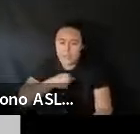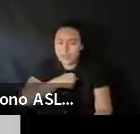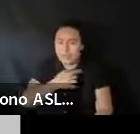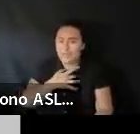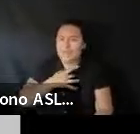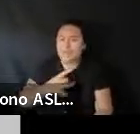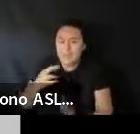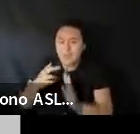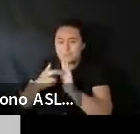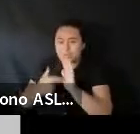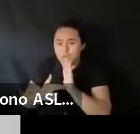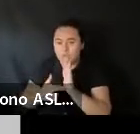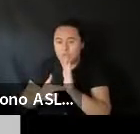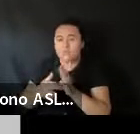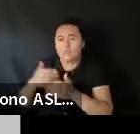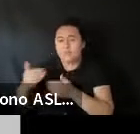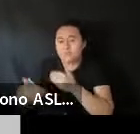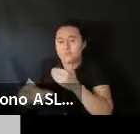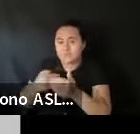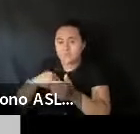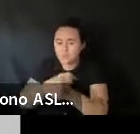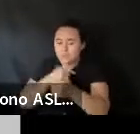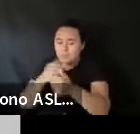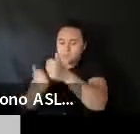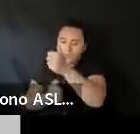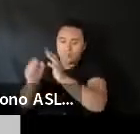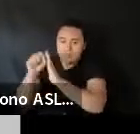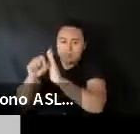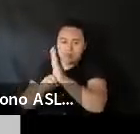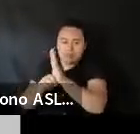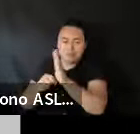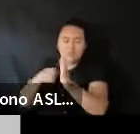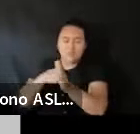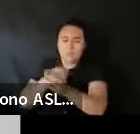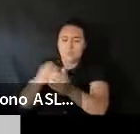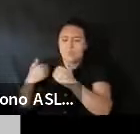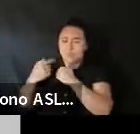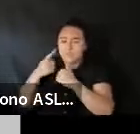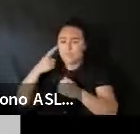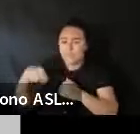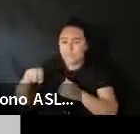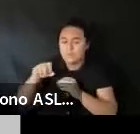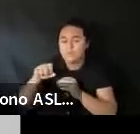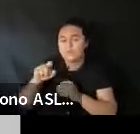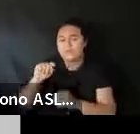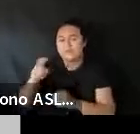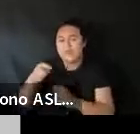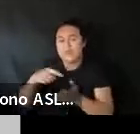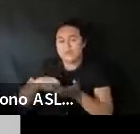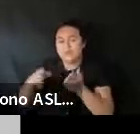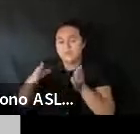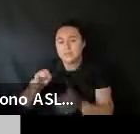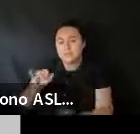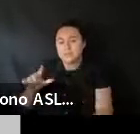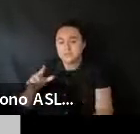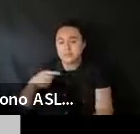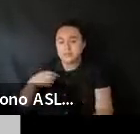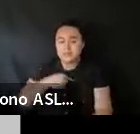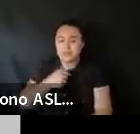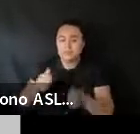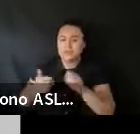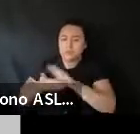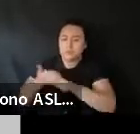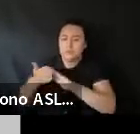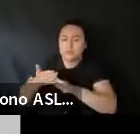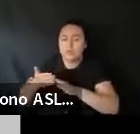You know. We're fiduciaries of the state. We're responsible to the taxpayers of Illinois. And. And that's the bottom line. That you know. We're trying to be. Run a responsible